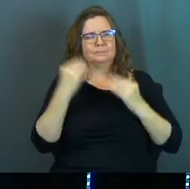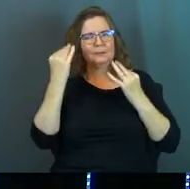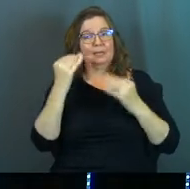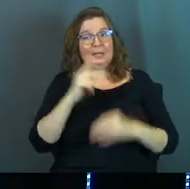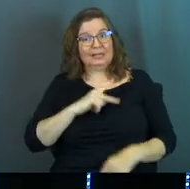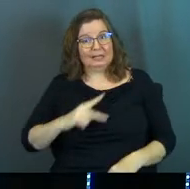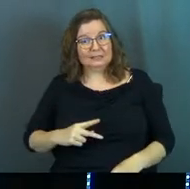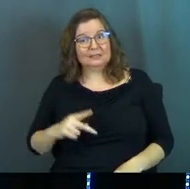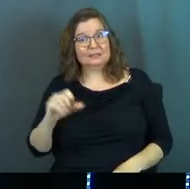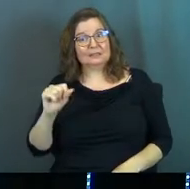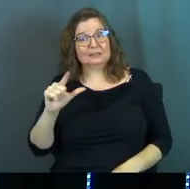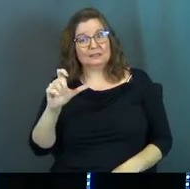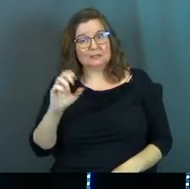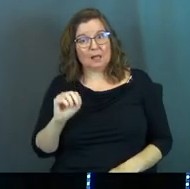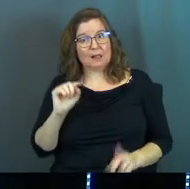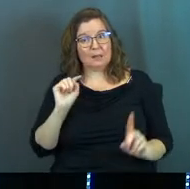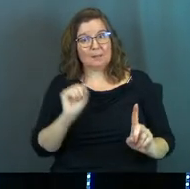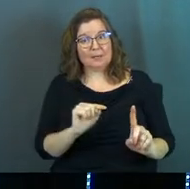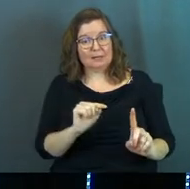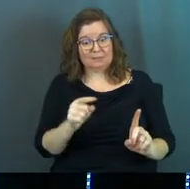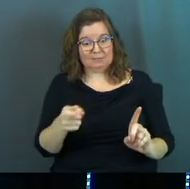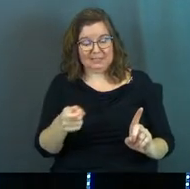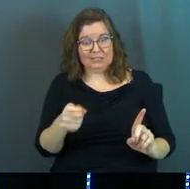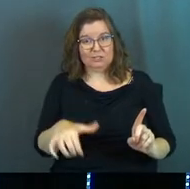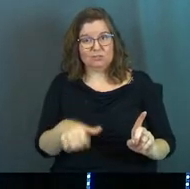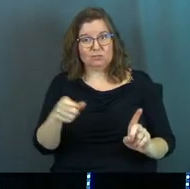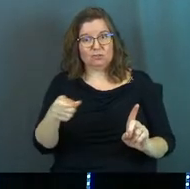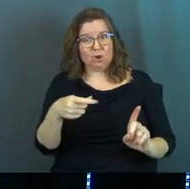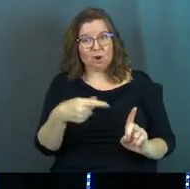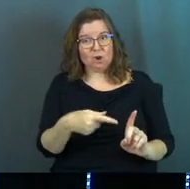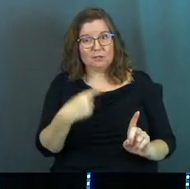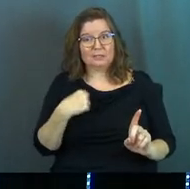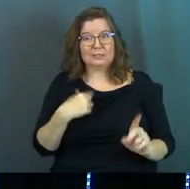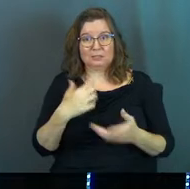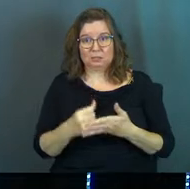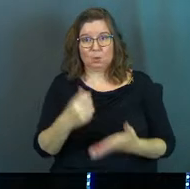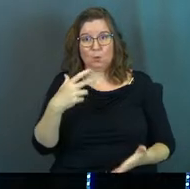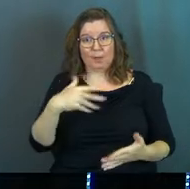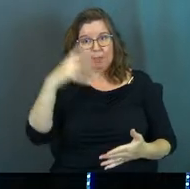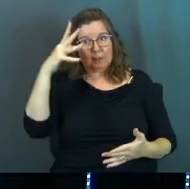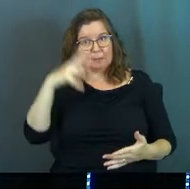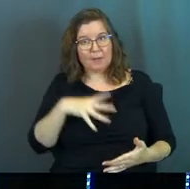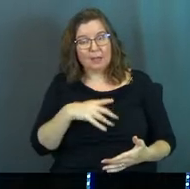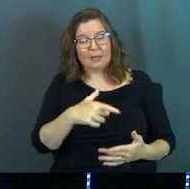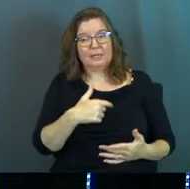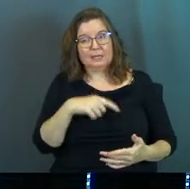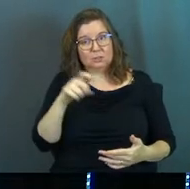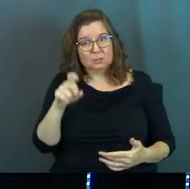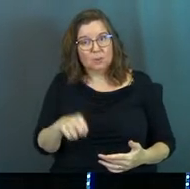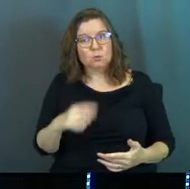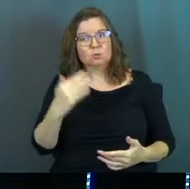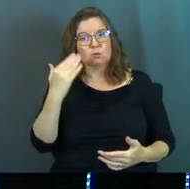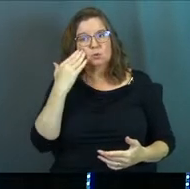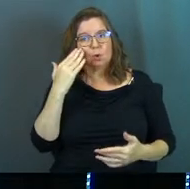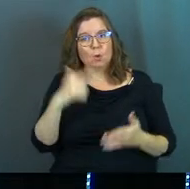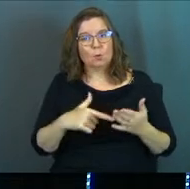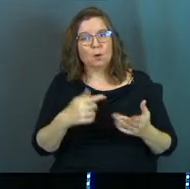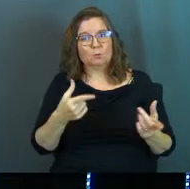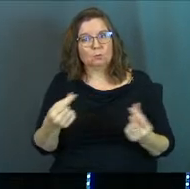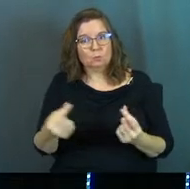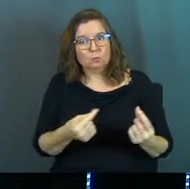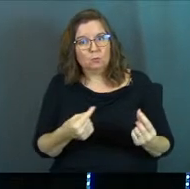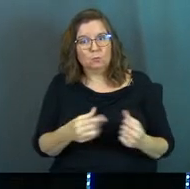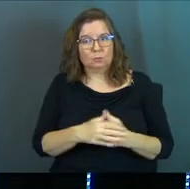It's King Solomon. He's in charge. He's a wealthy guy. He's supposed to know what's